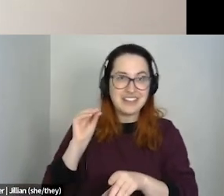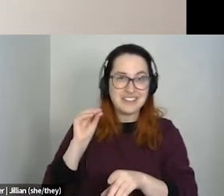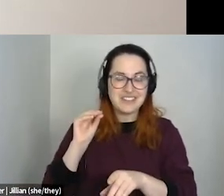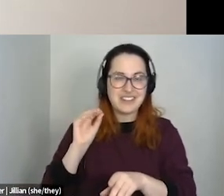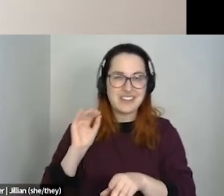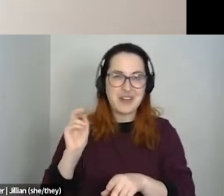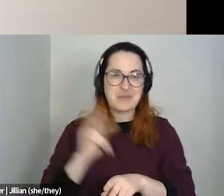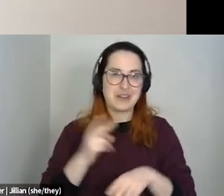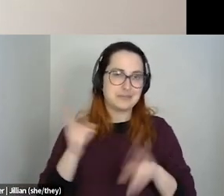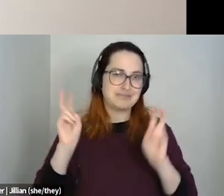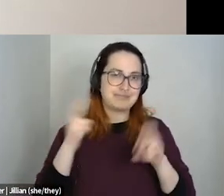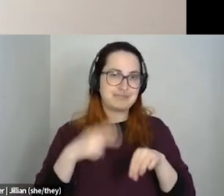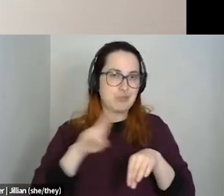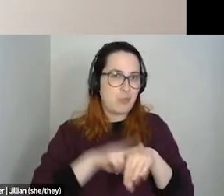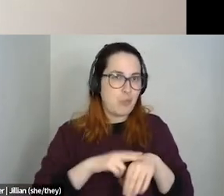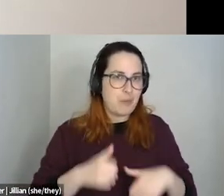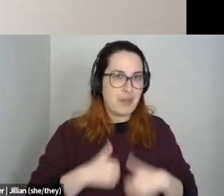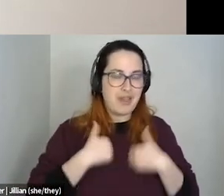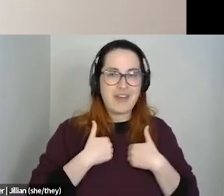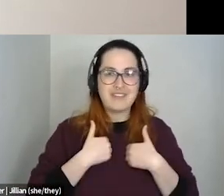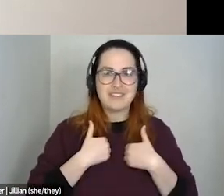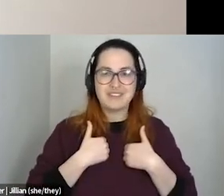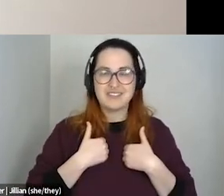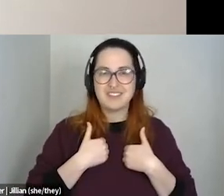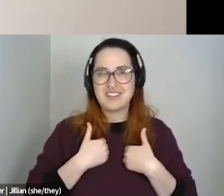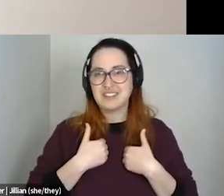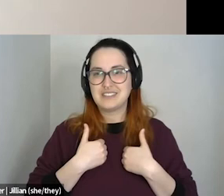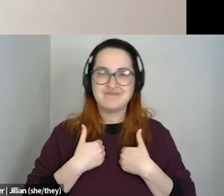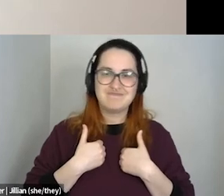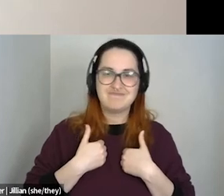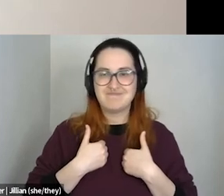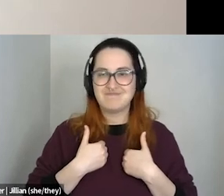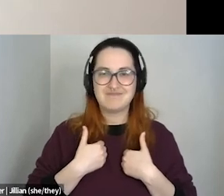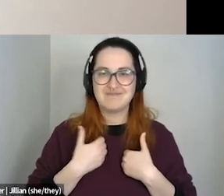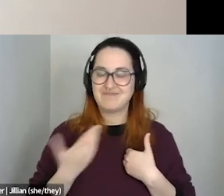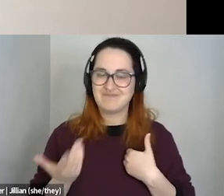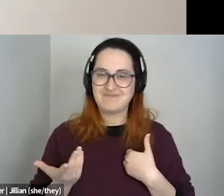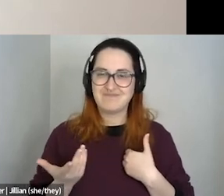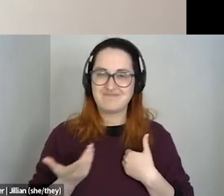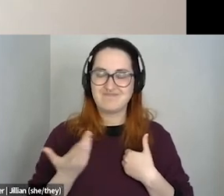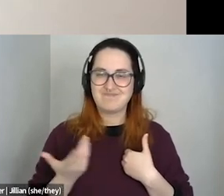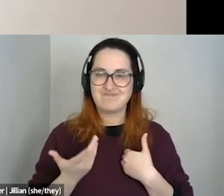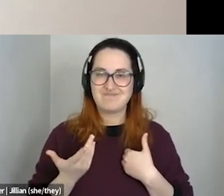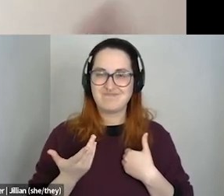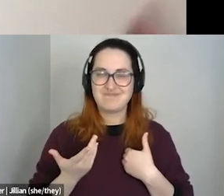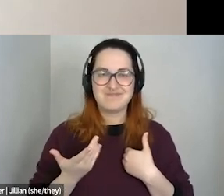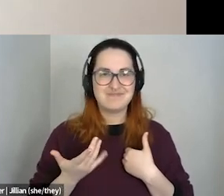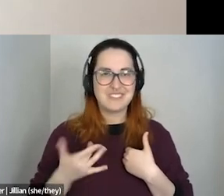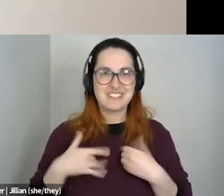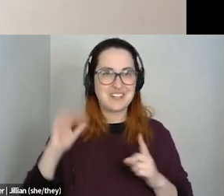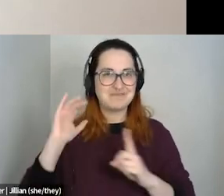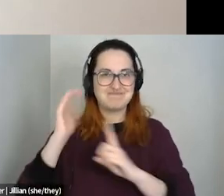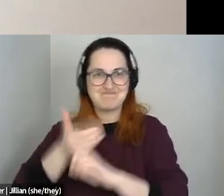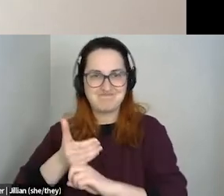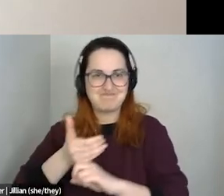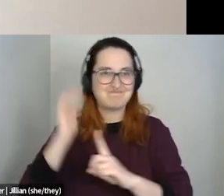life, um, here and it feels, there's just like a putting on a layer, taking off